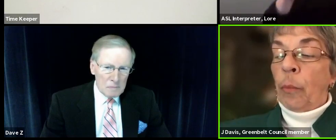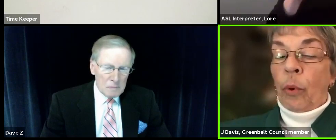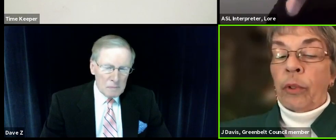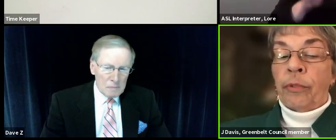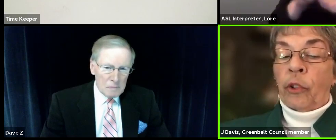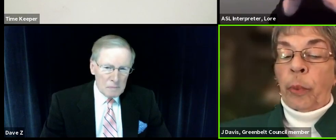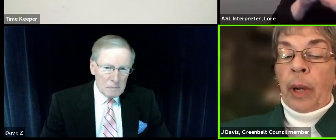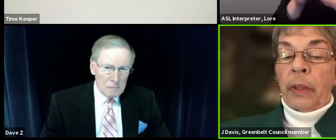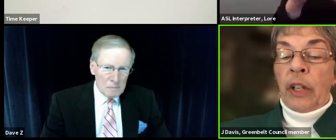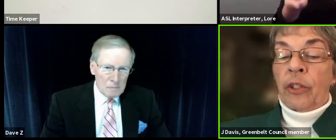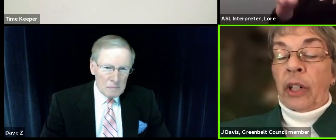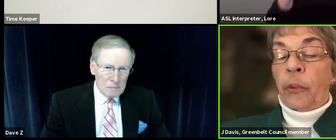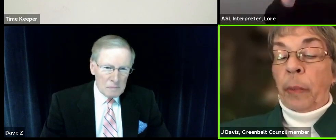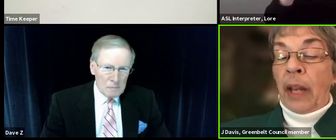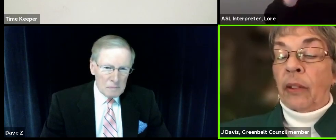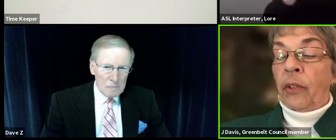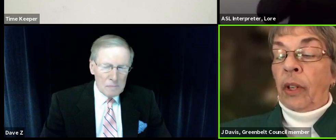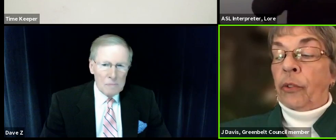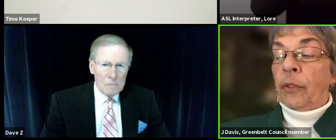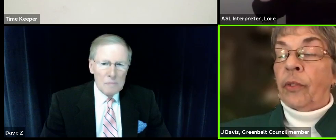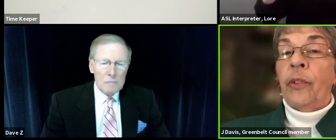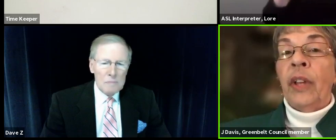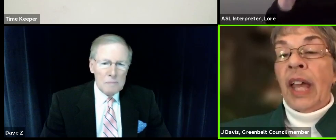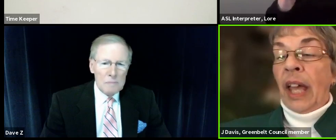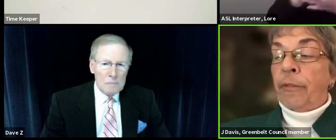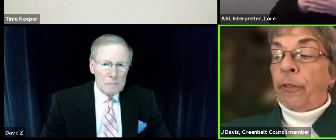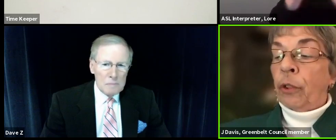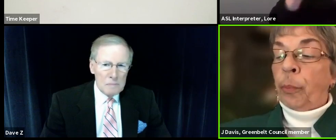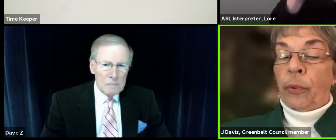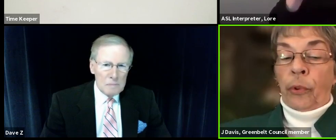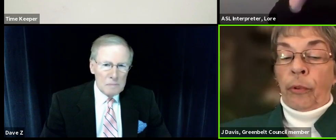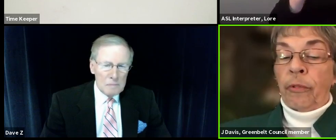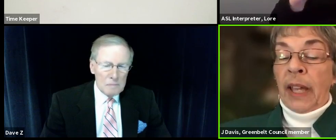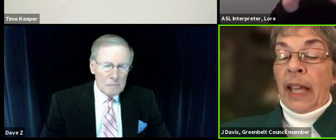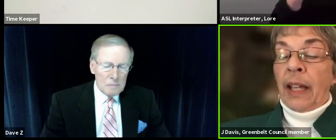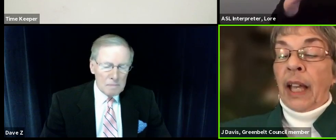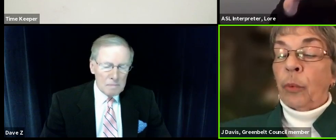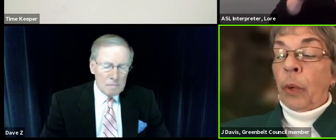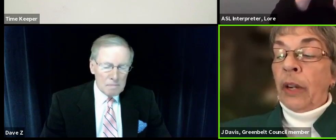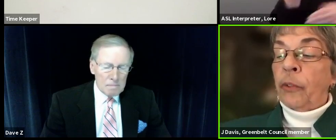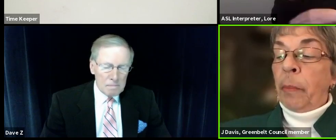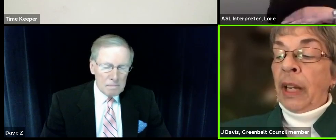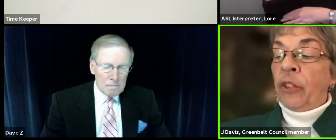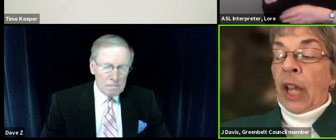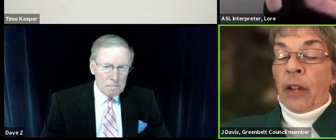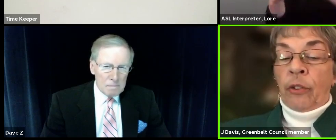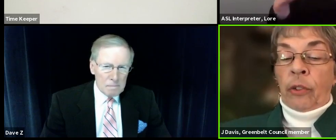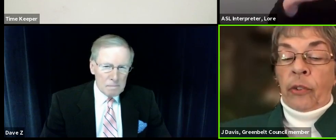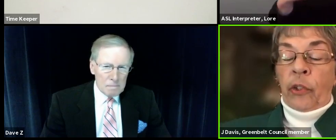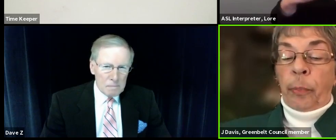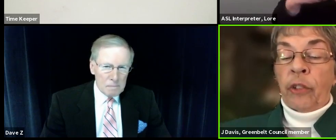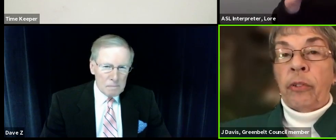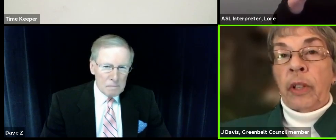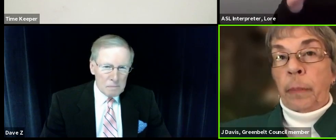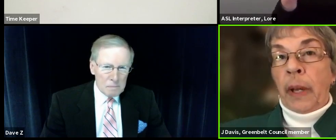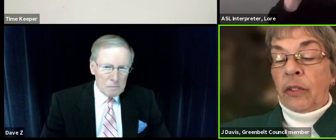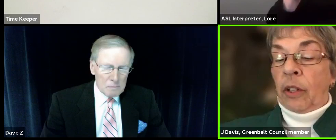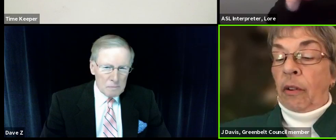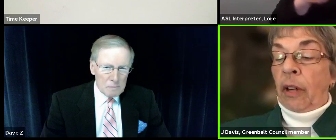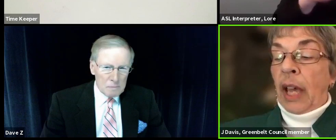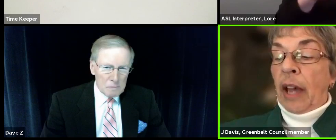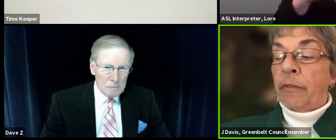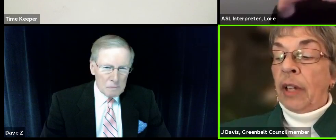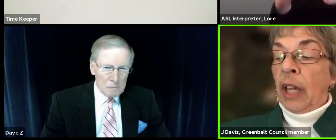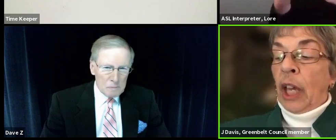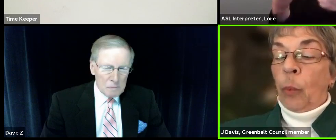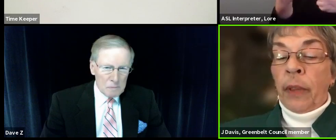increased and more diverse population, expanded city services, a forest preserve, as well as many challenges, especially in the past